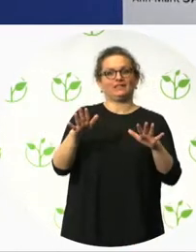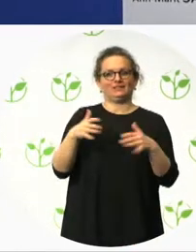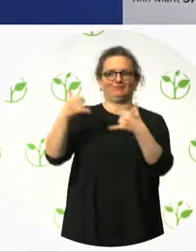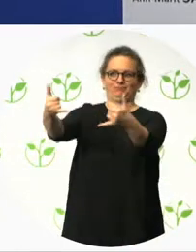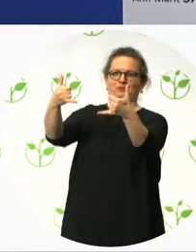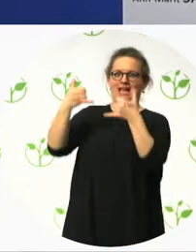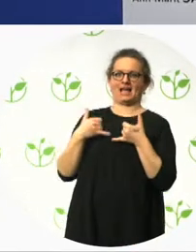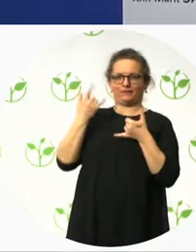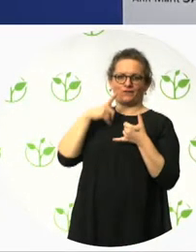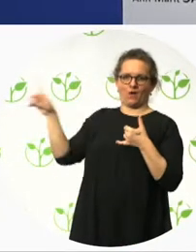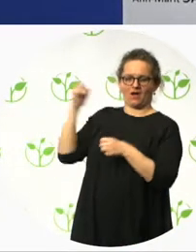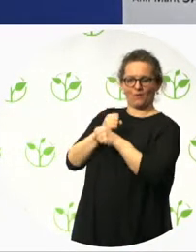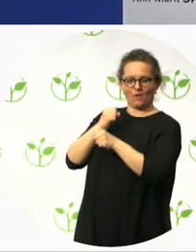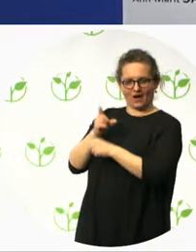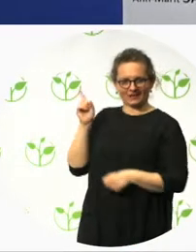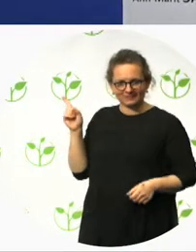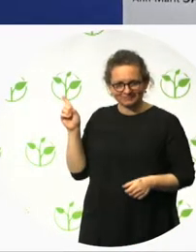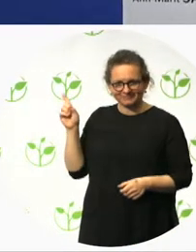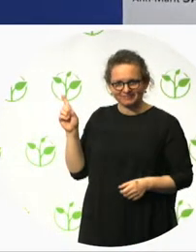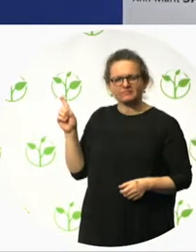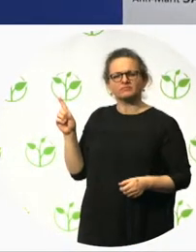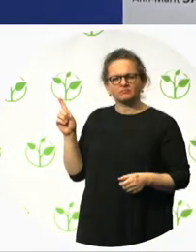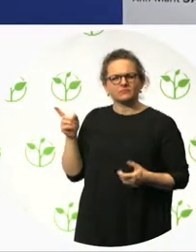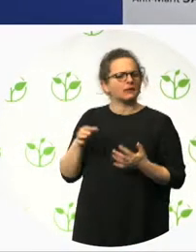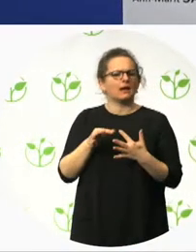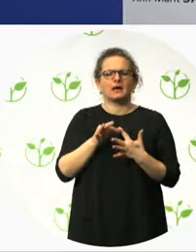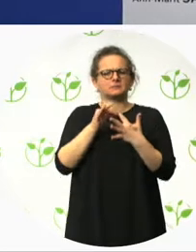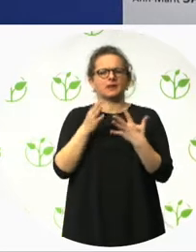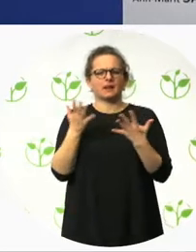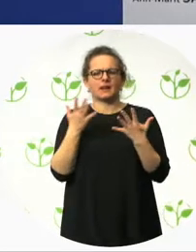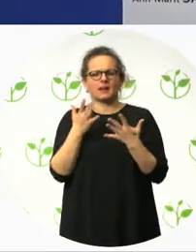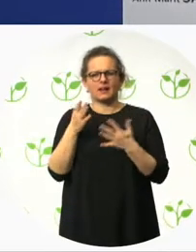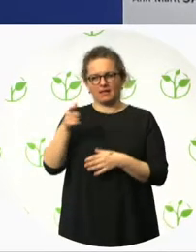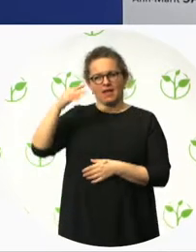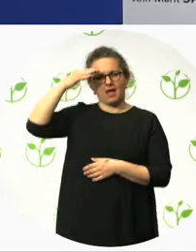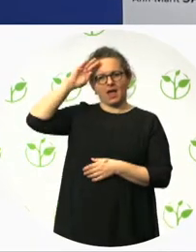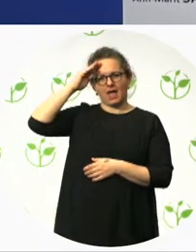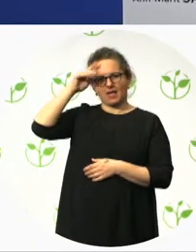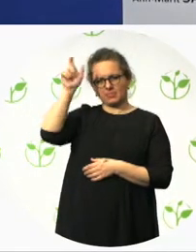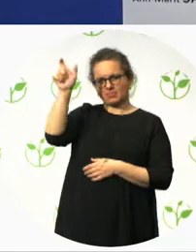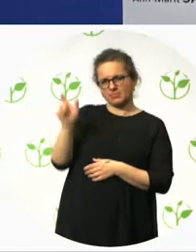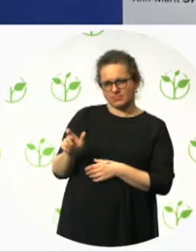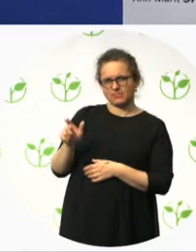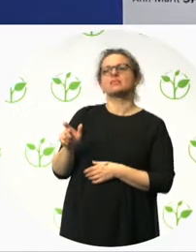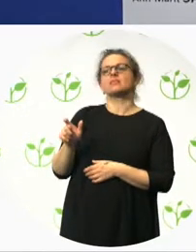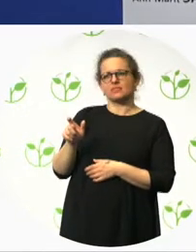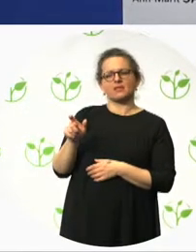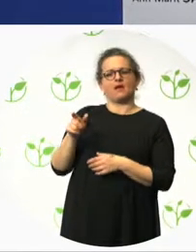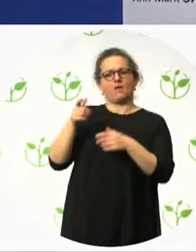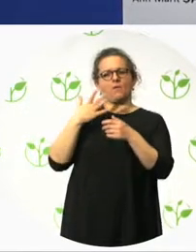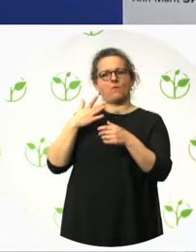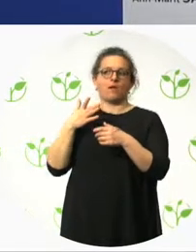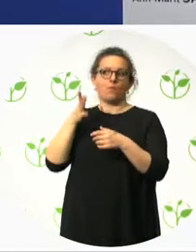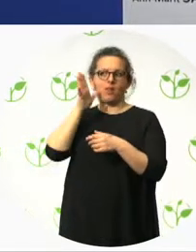very special award winner here with us today from Ireland, from the Central Bank, and you will hear more about that later on. Again, we